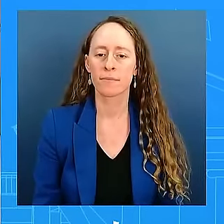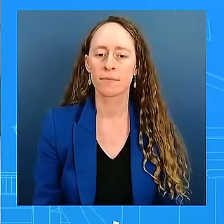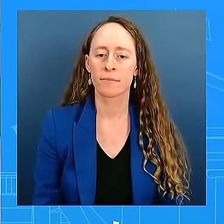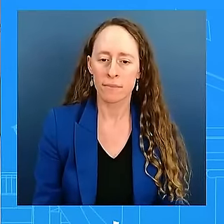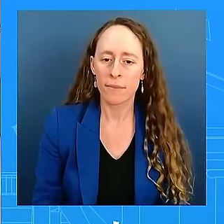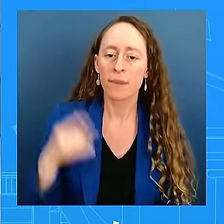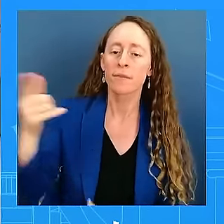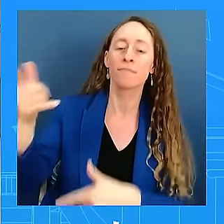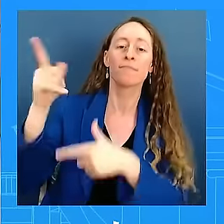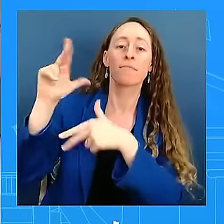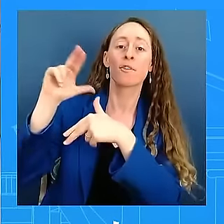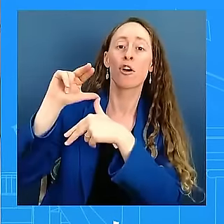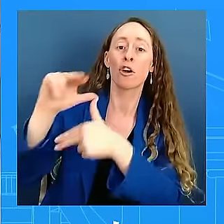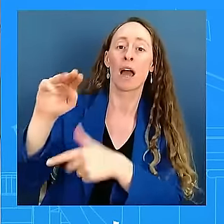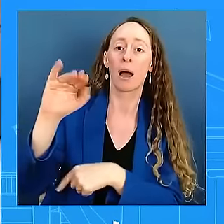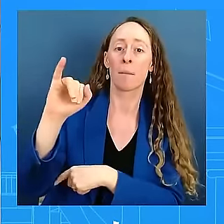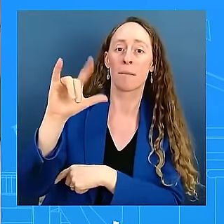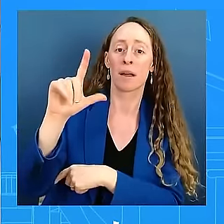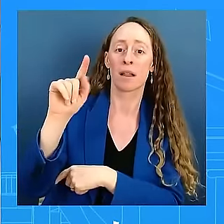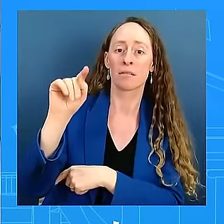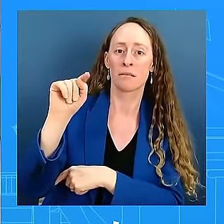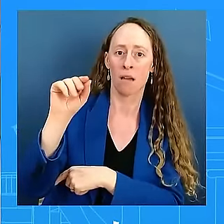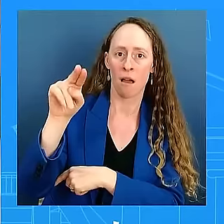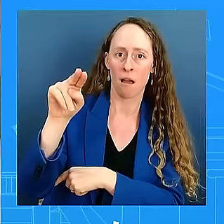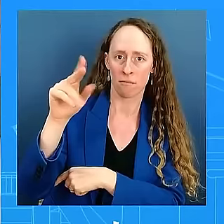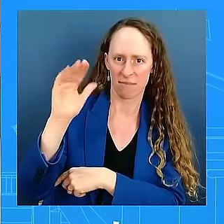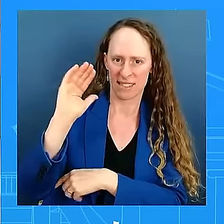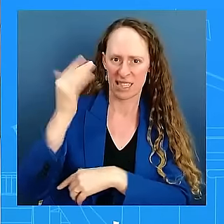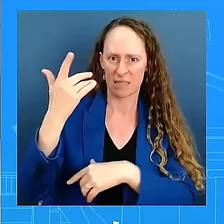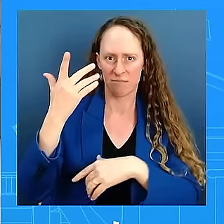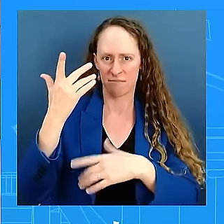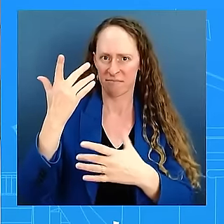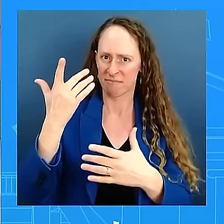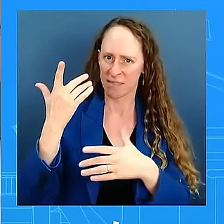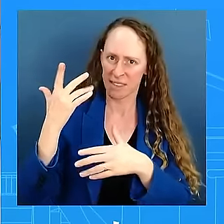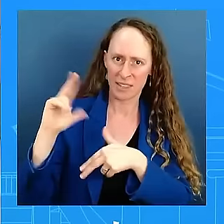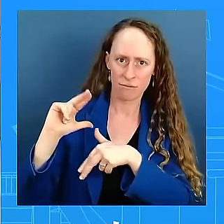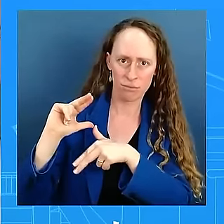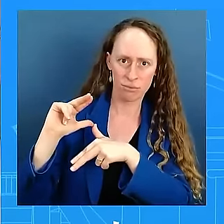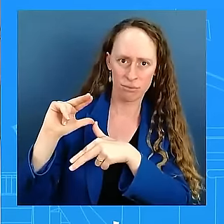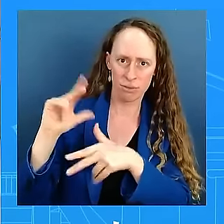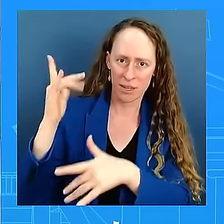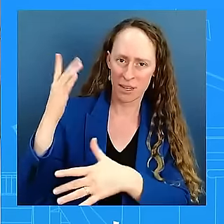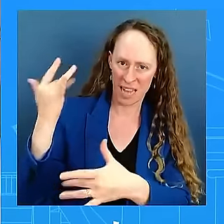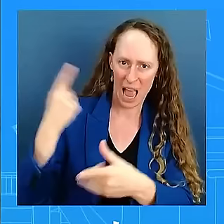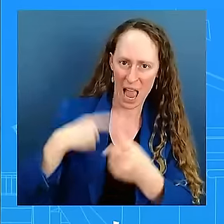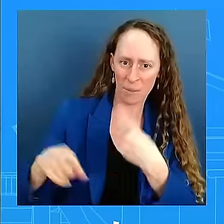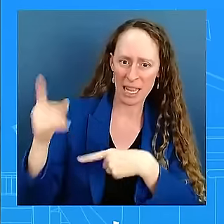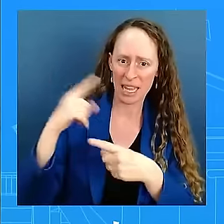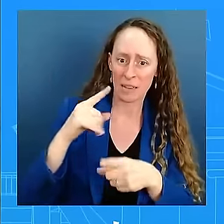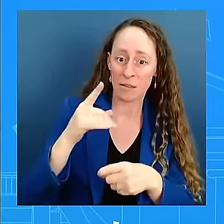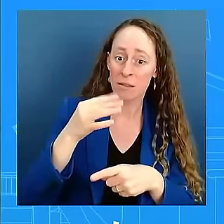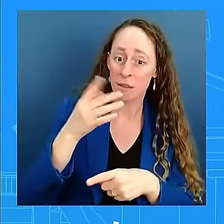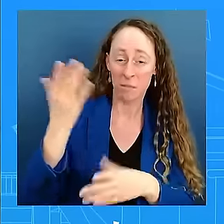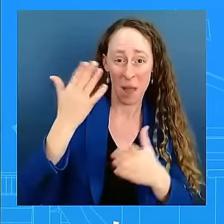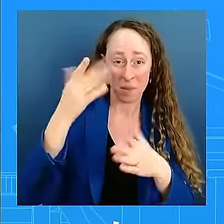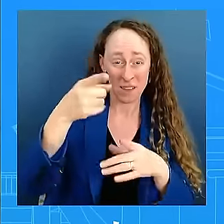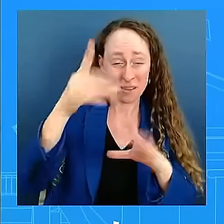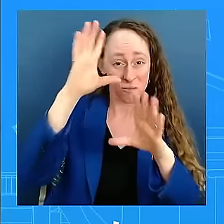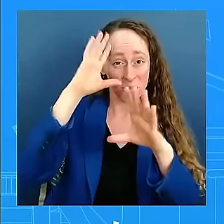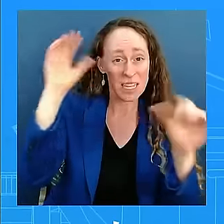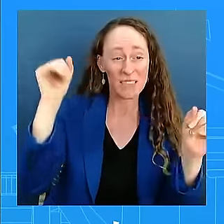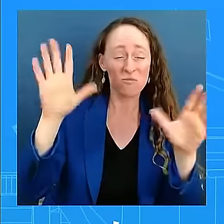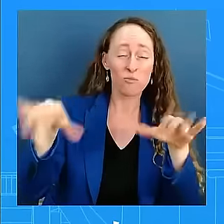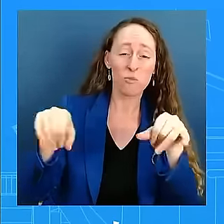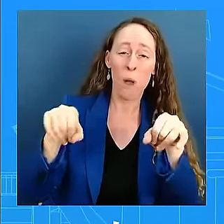is any consideration being given to the President perhaps skipping his trip to Germany and Angola? So the President is monitoring this very, very